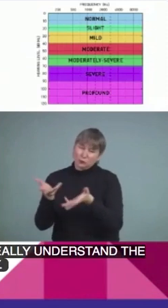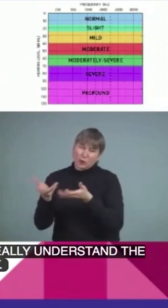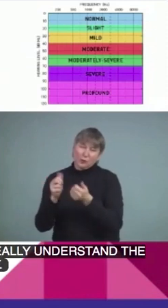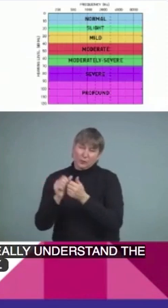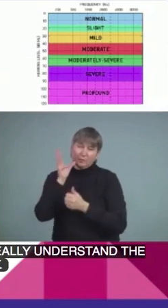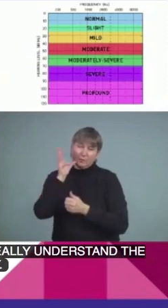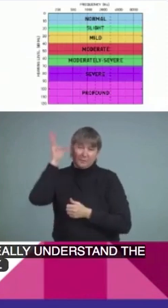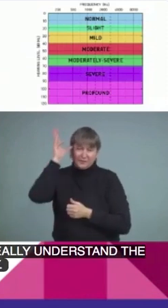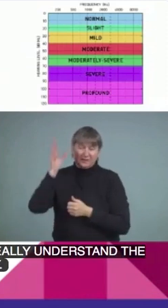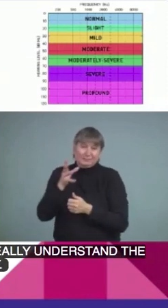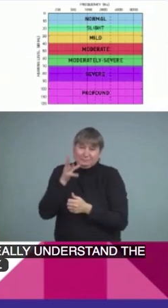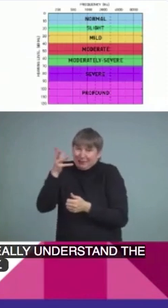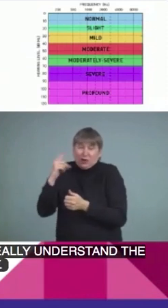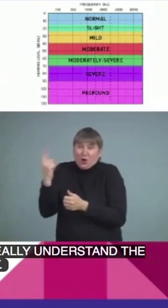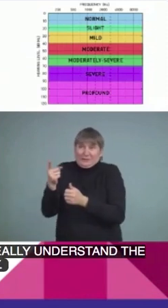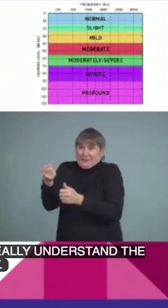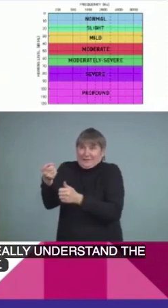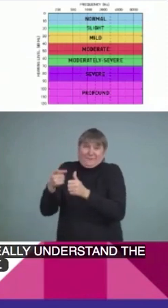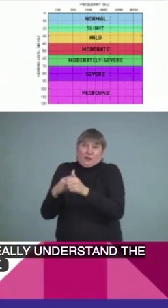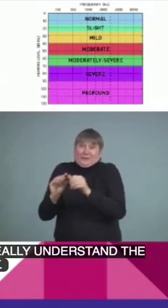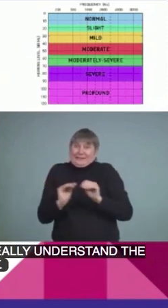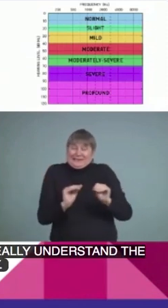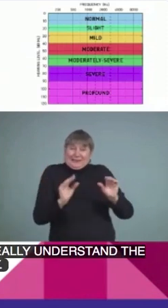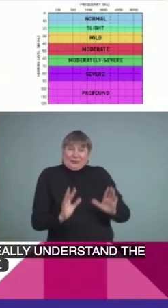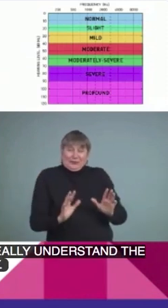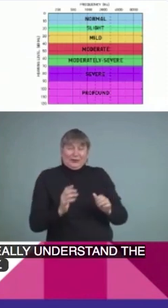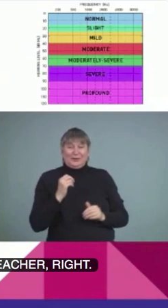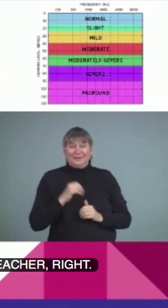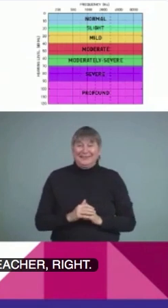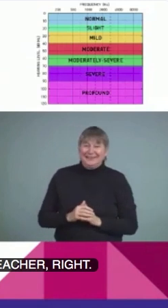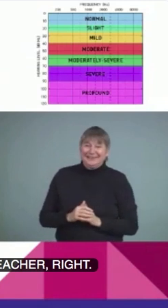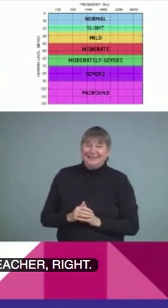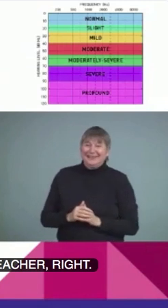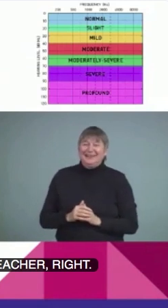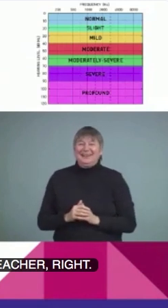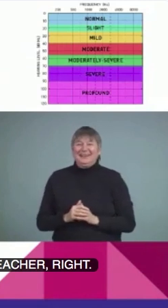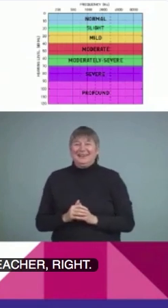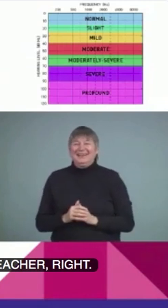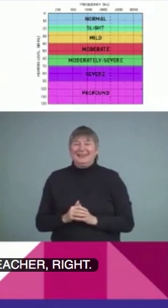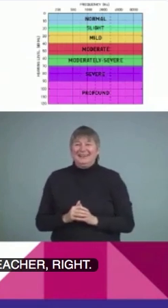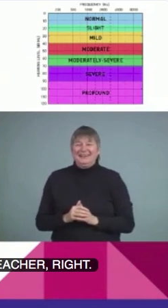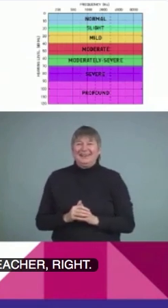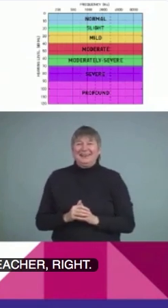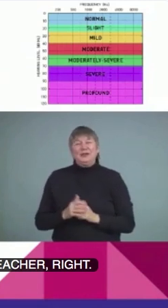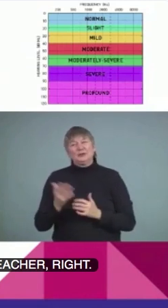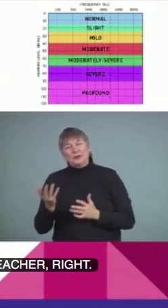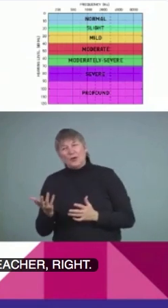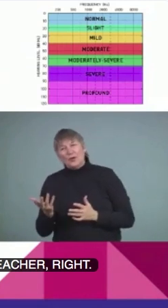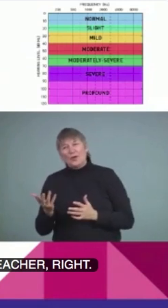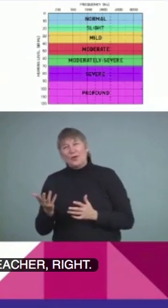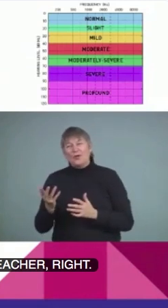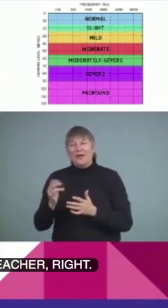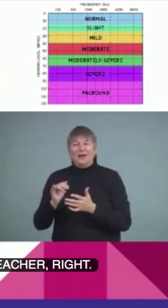child's first teacher, right? We usually only have them as educators for a little clip of their life. So they're such a